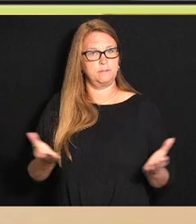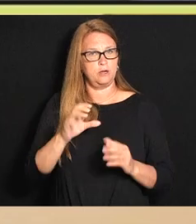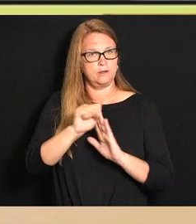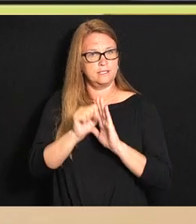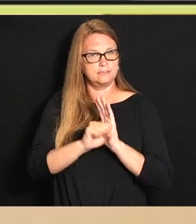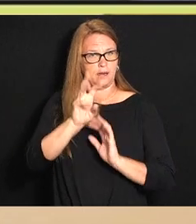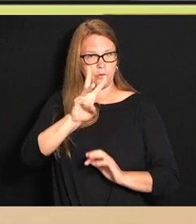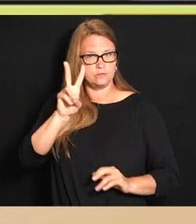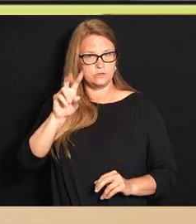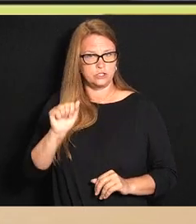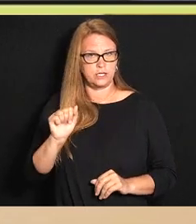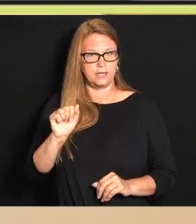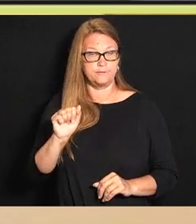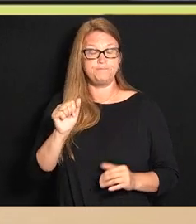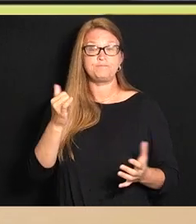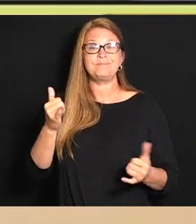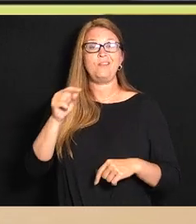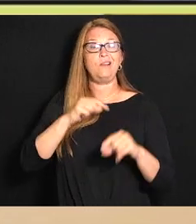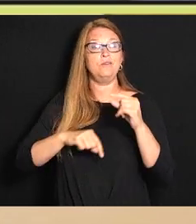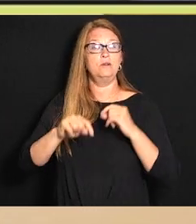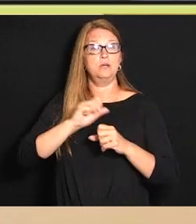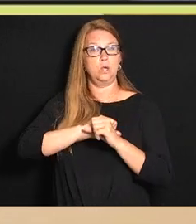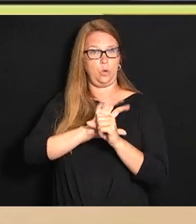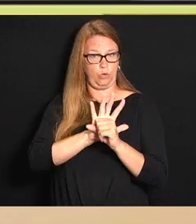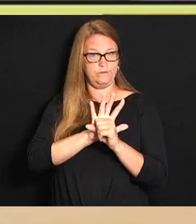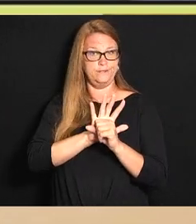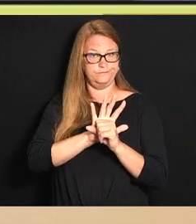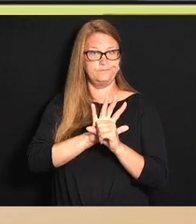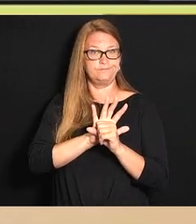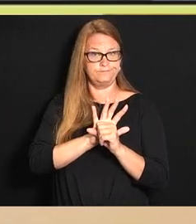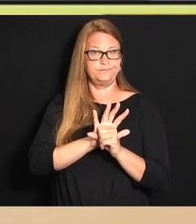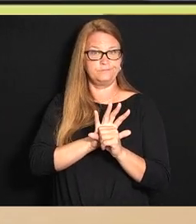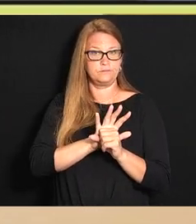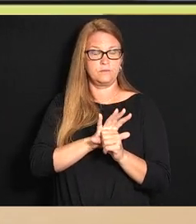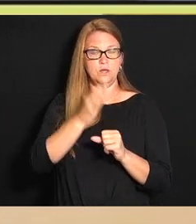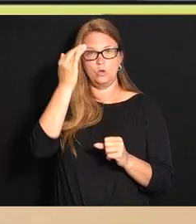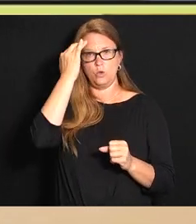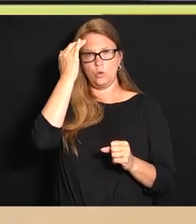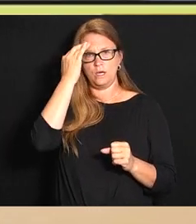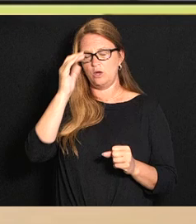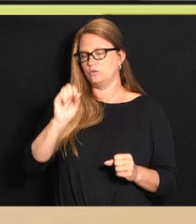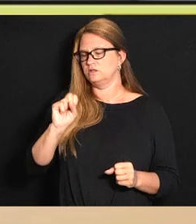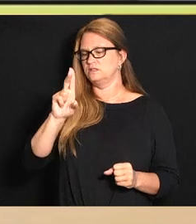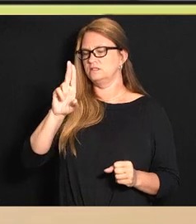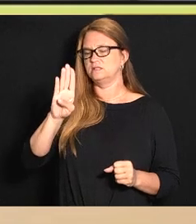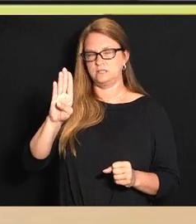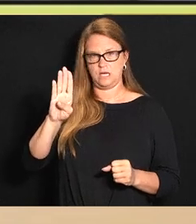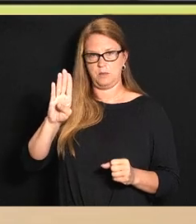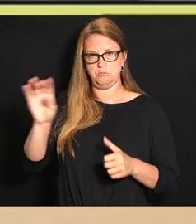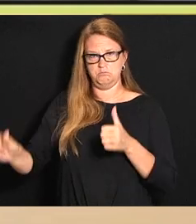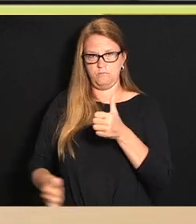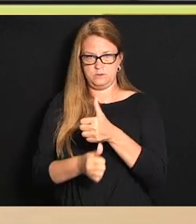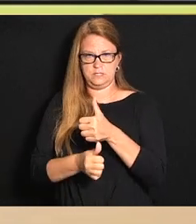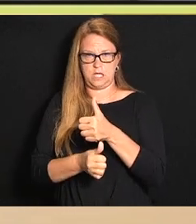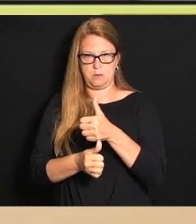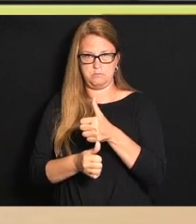to COVID we know that the additional sub variants of the Omicron